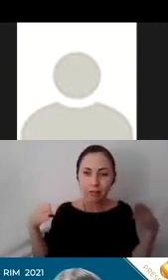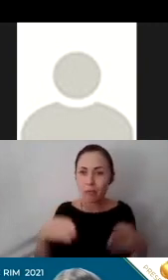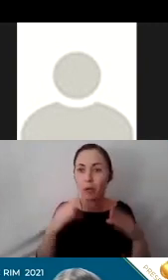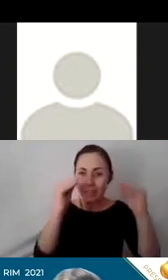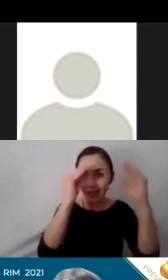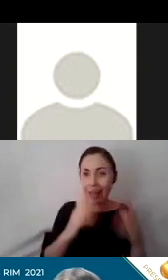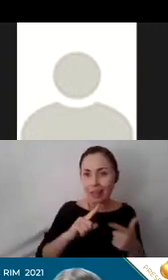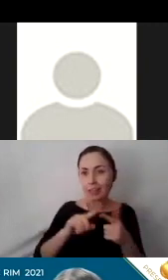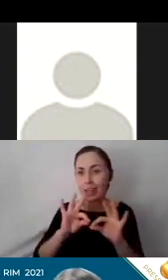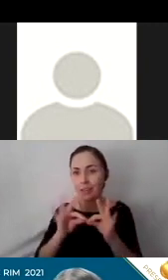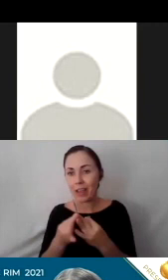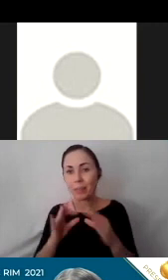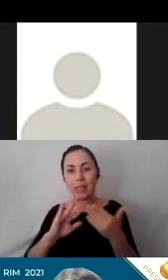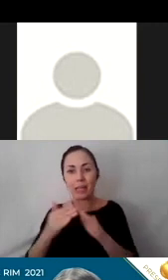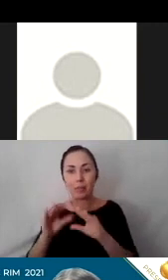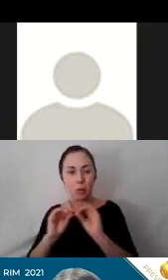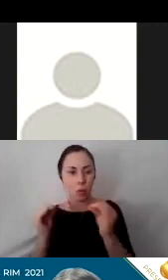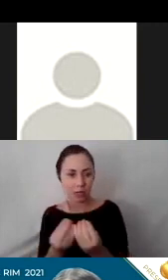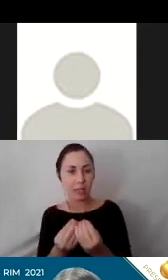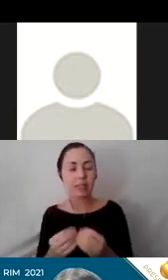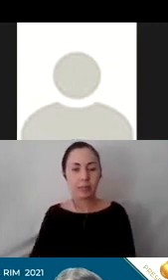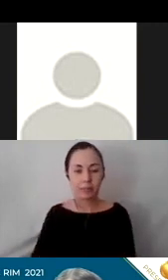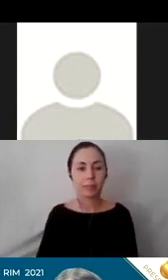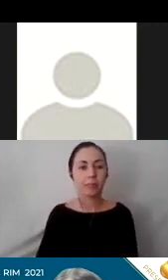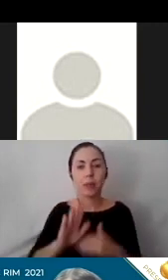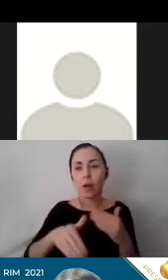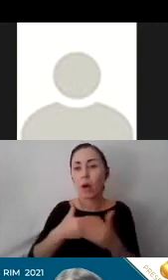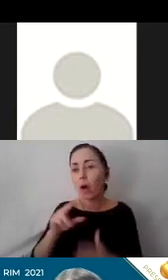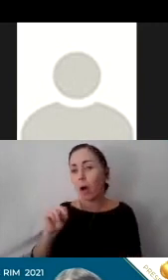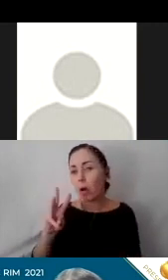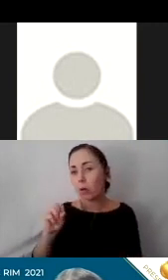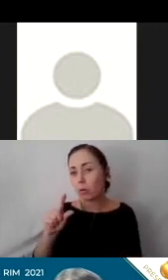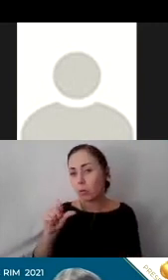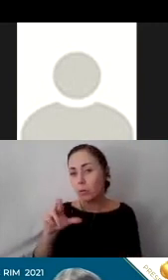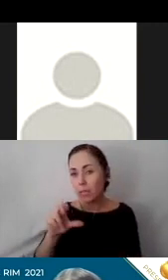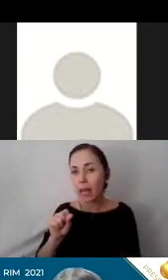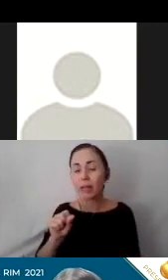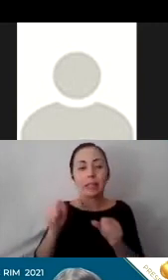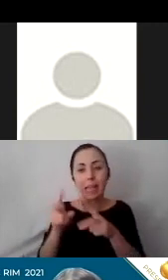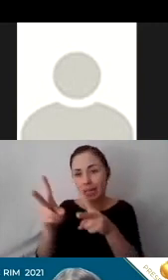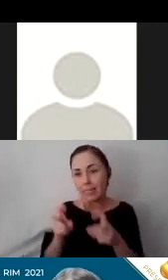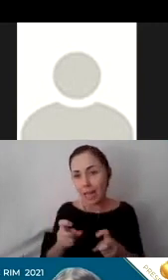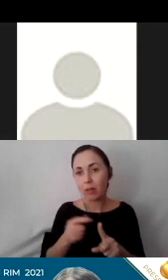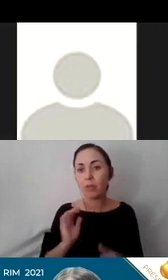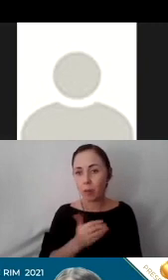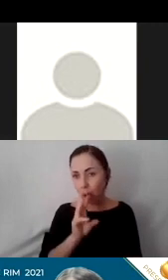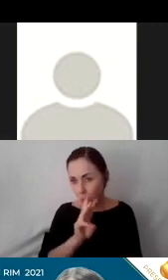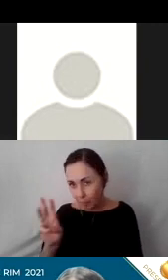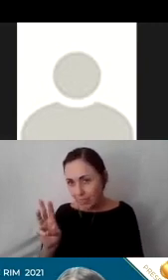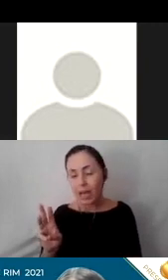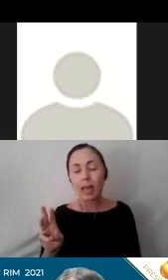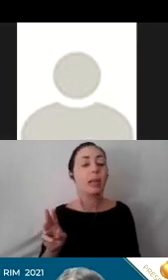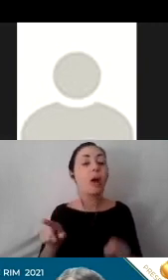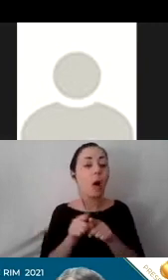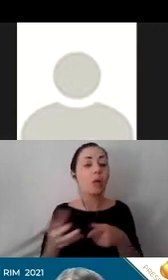families, and community organizations. All of the newsletters are available to download from the HVAC website, and include